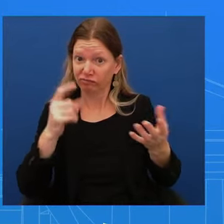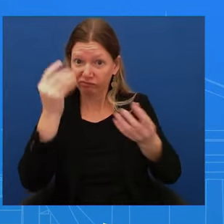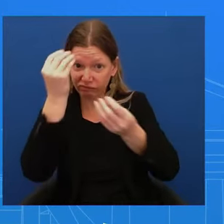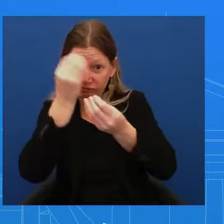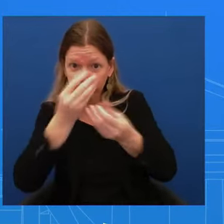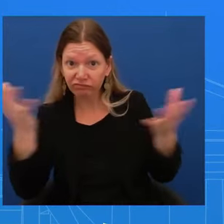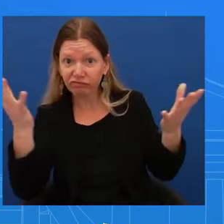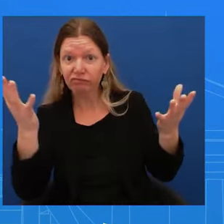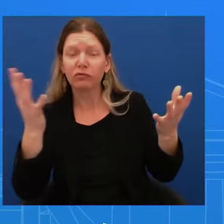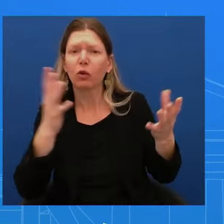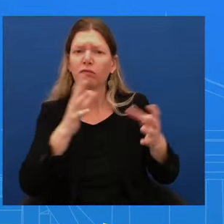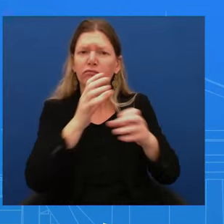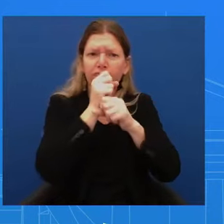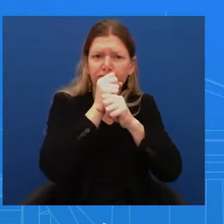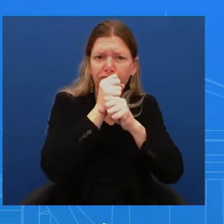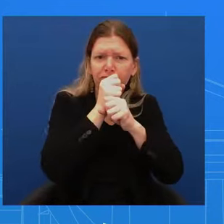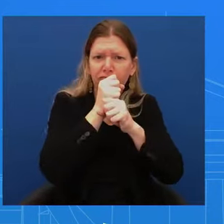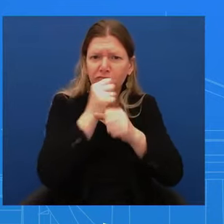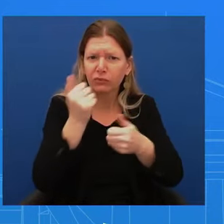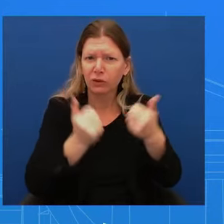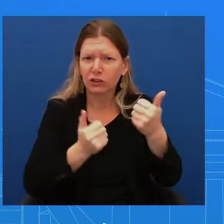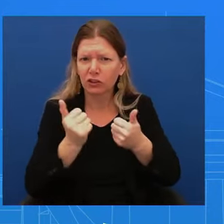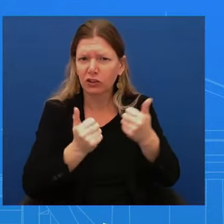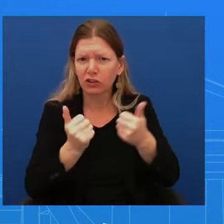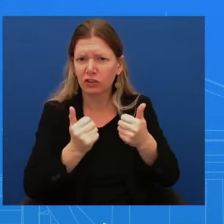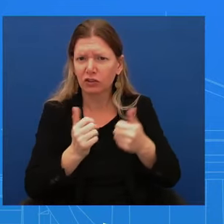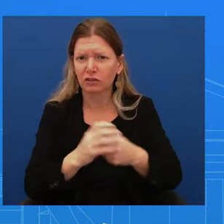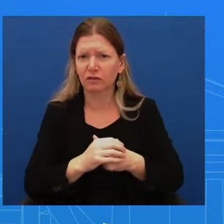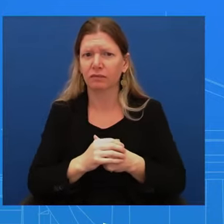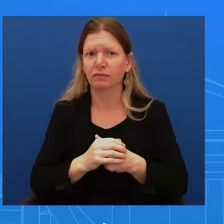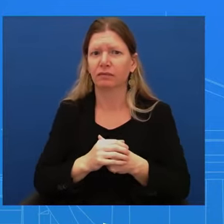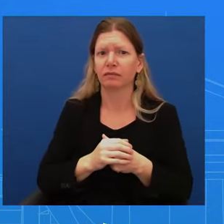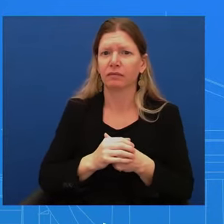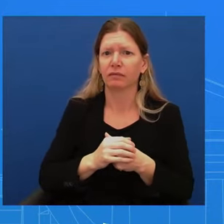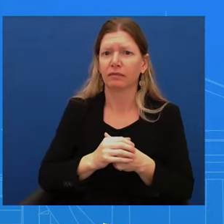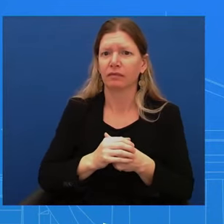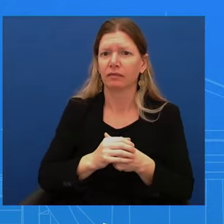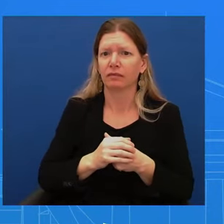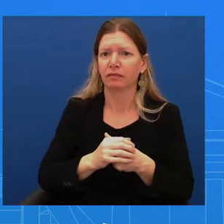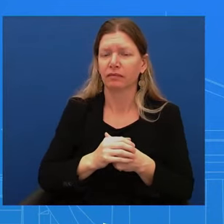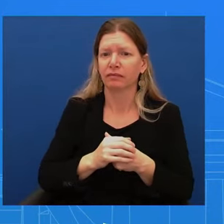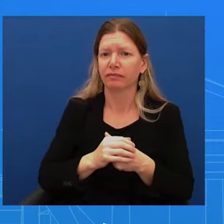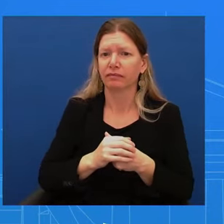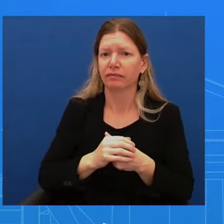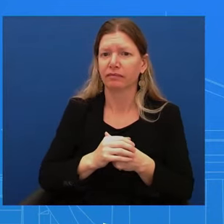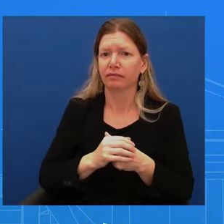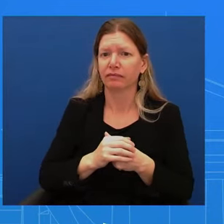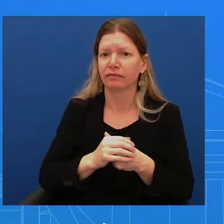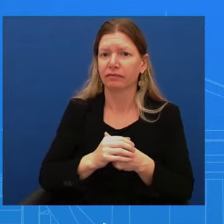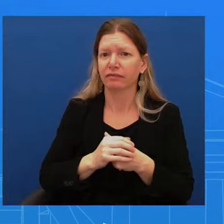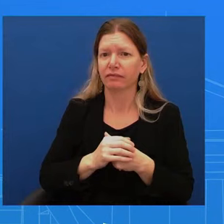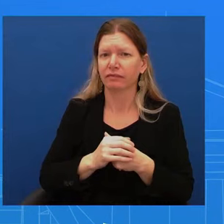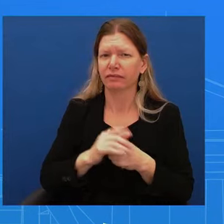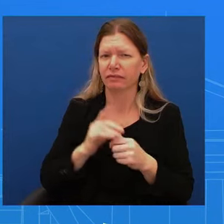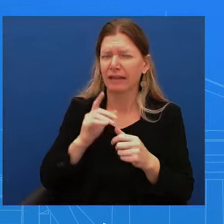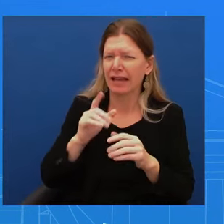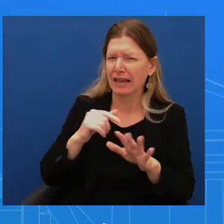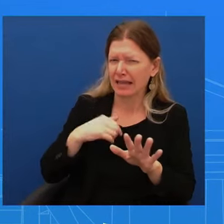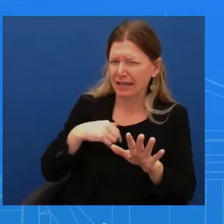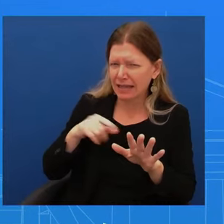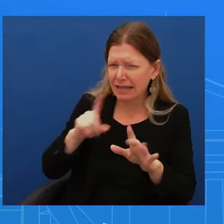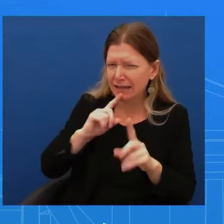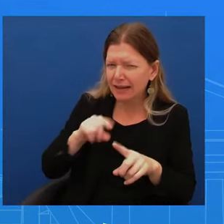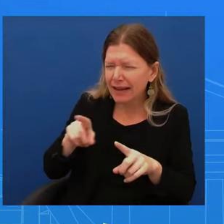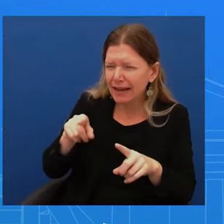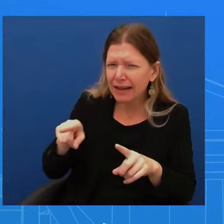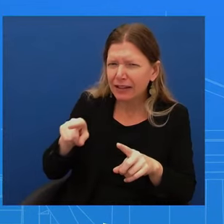should have been afforded the privacy not to disclose? The specifics of the medical treatment? The president believes